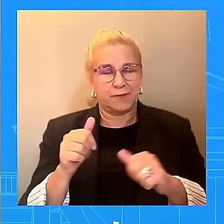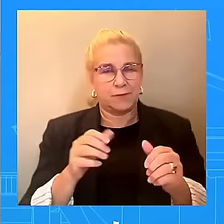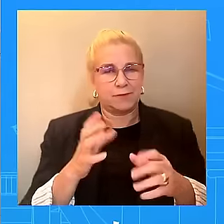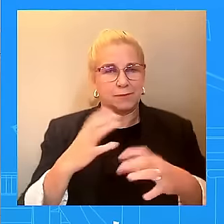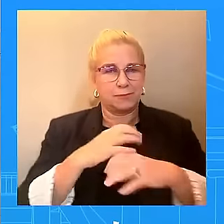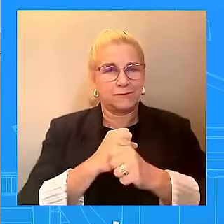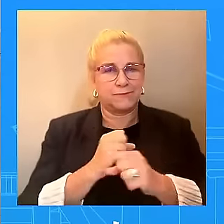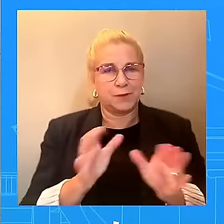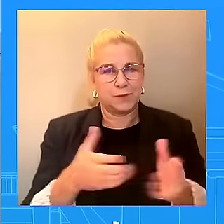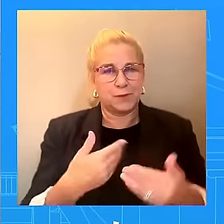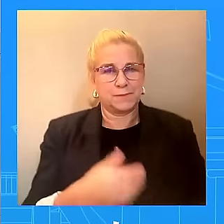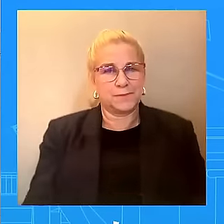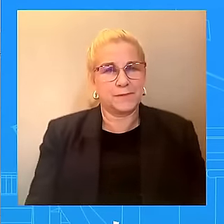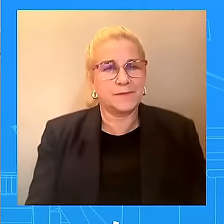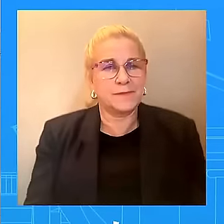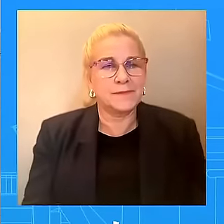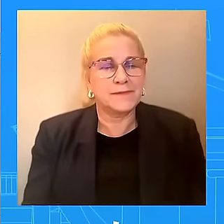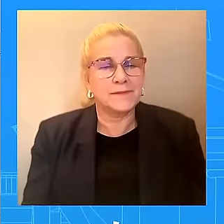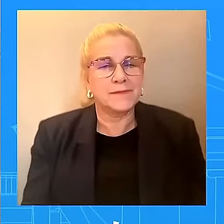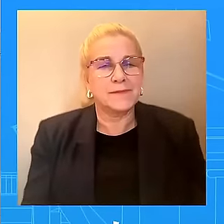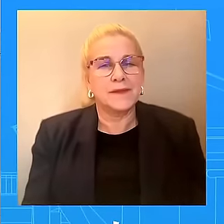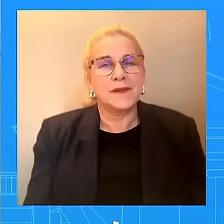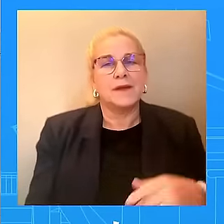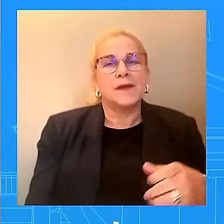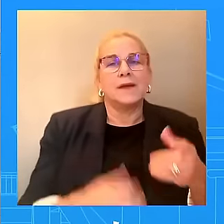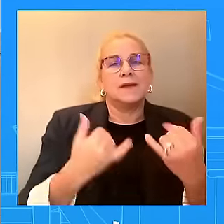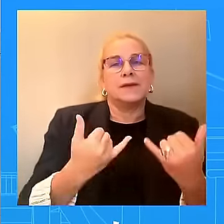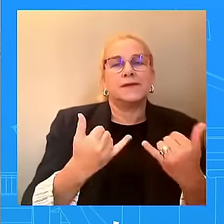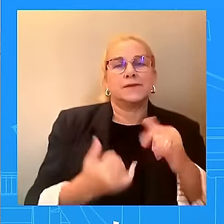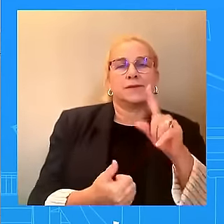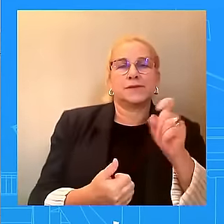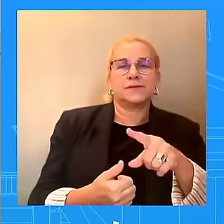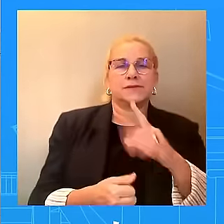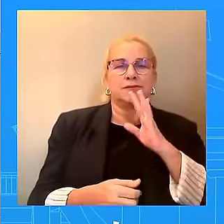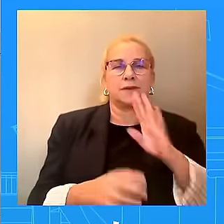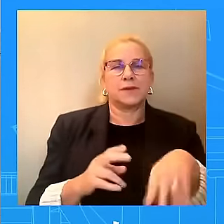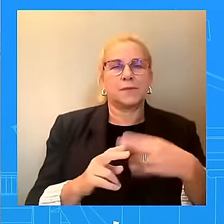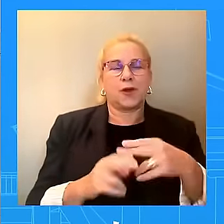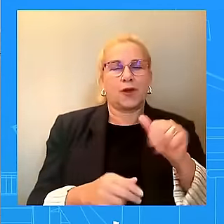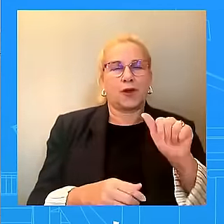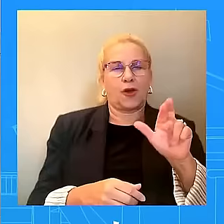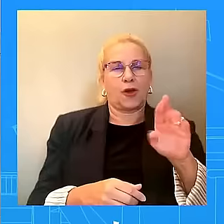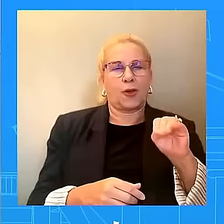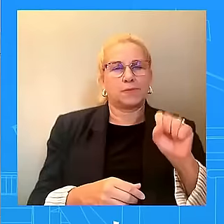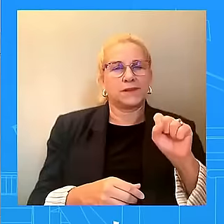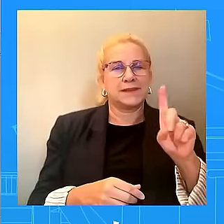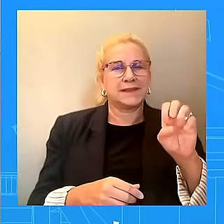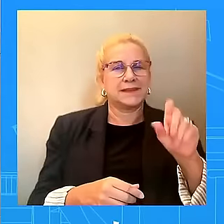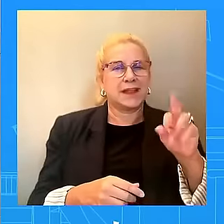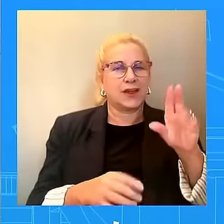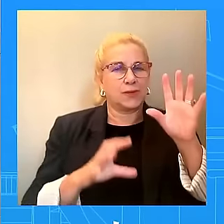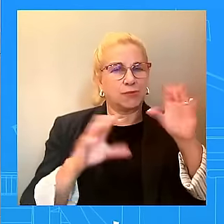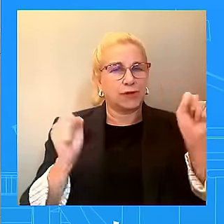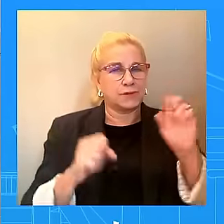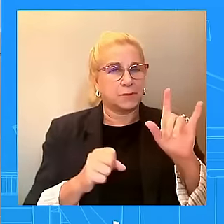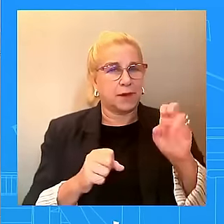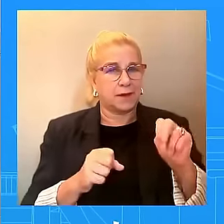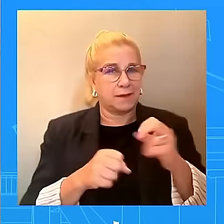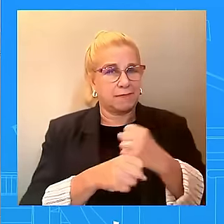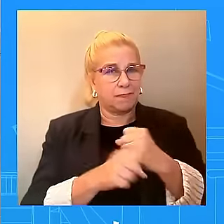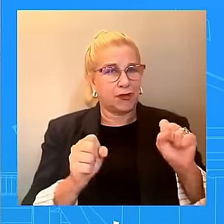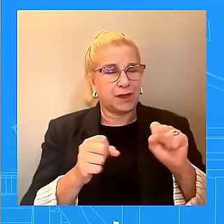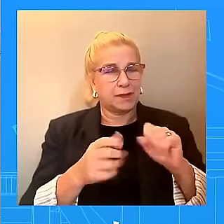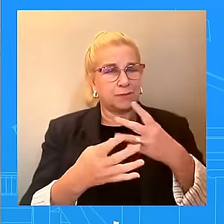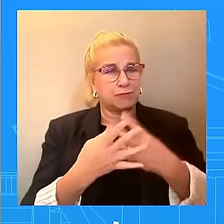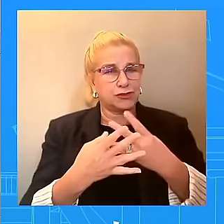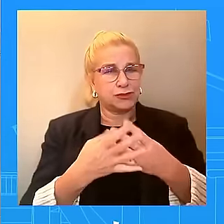that President Biden freed in a prisoner swap, Victor Boot, is now, according to the Wall Street Journal, selling weapons to the Houthis. Does President